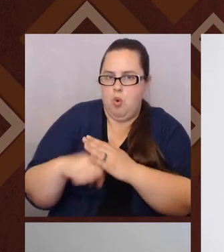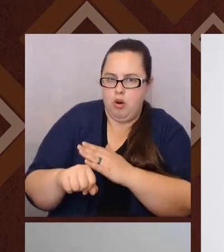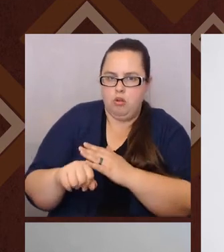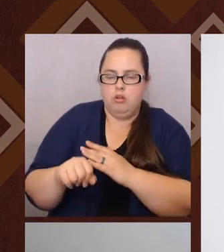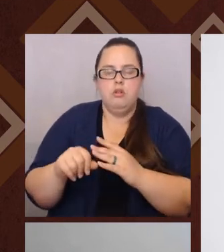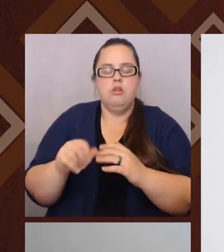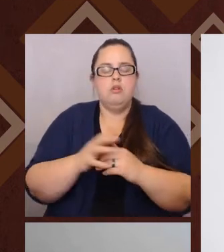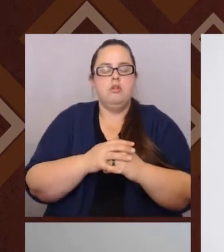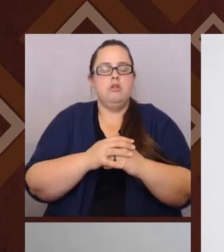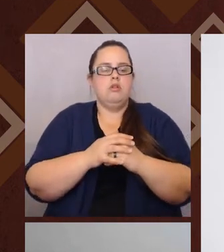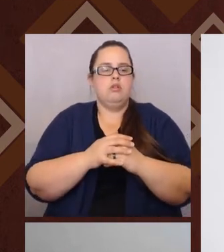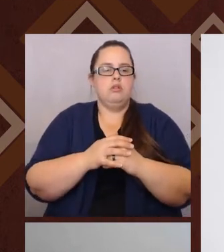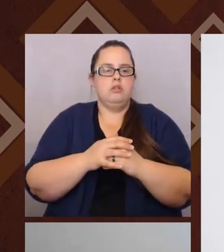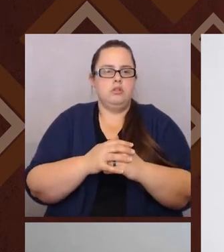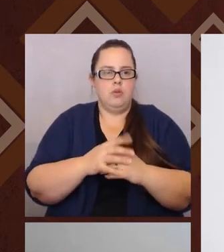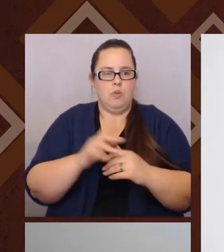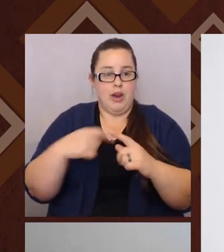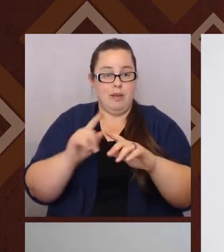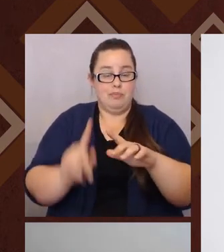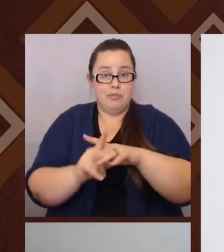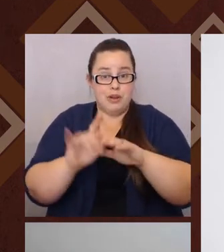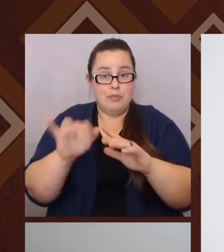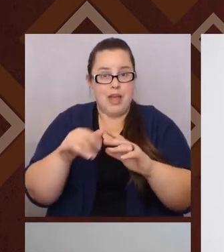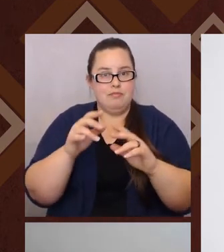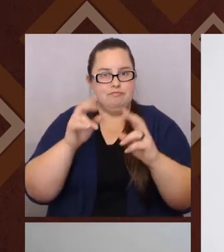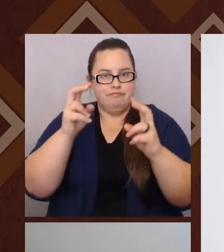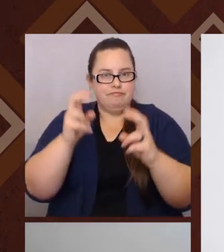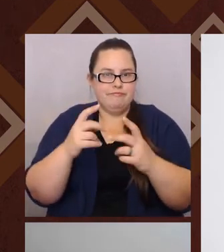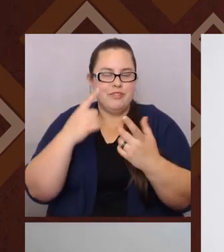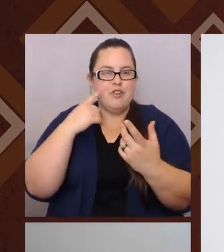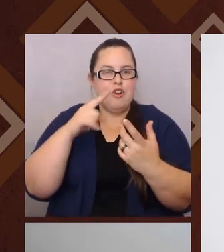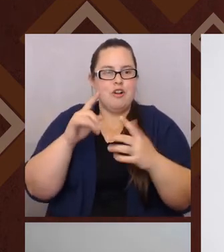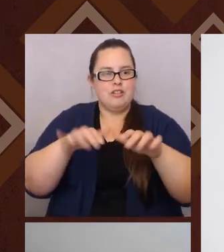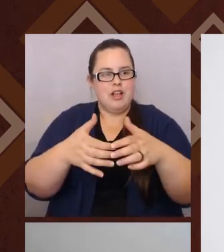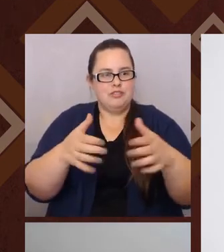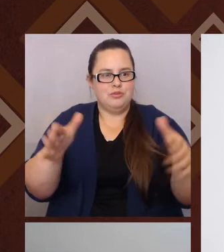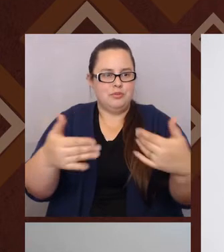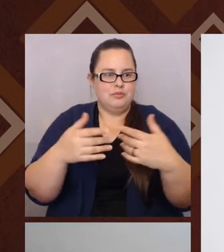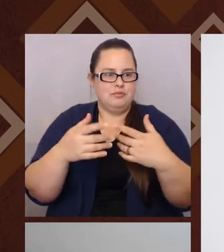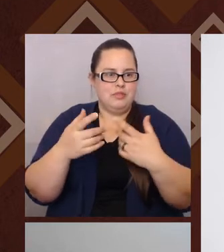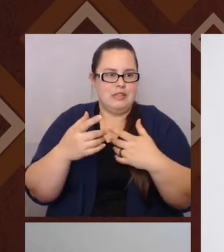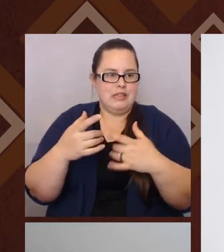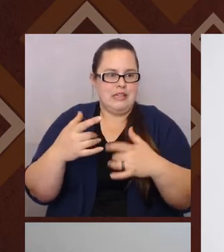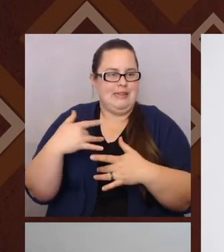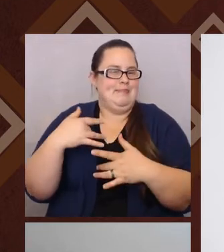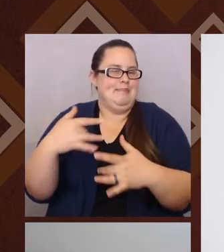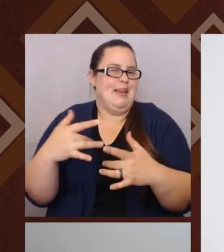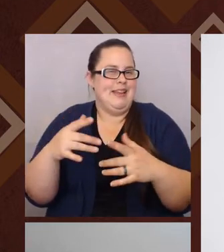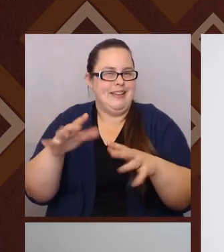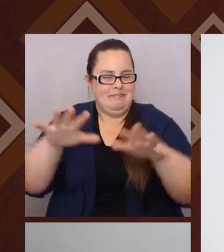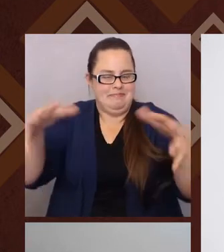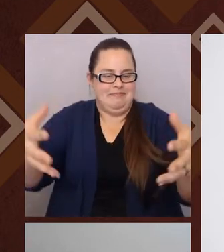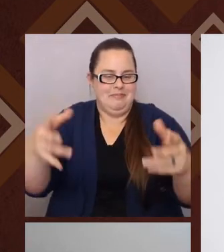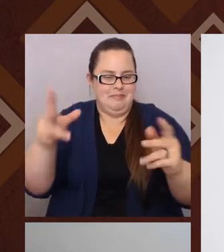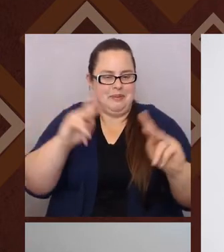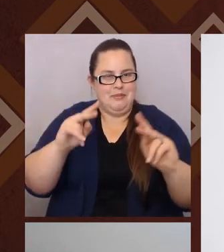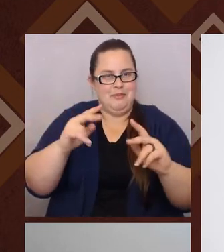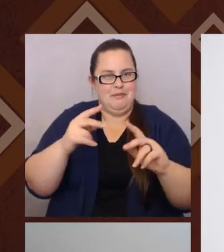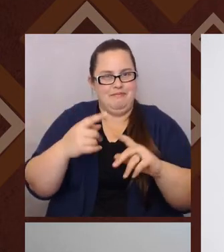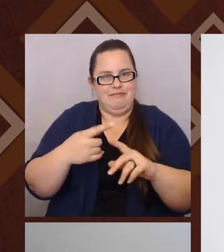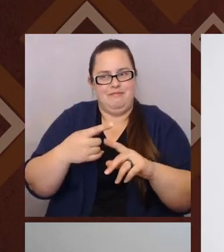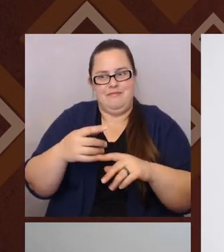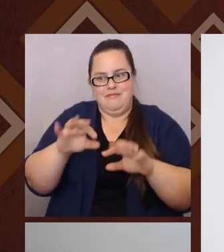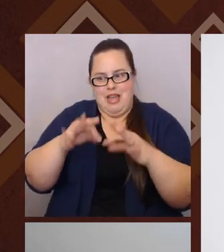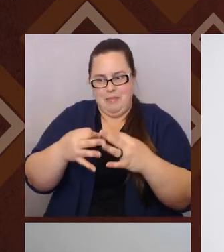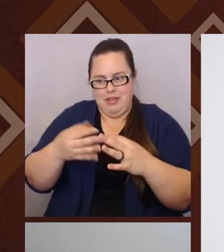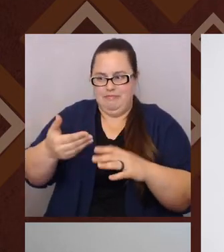when, you know, I bring that up in a classroom setting with a class of mainly people of Mexican descent. Um, and say,